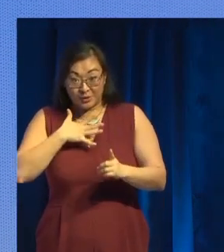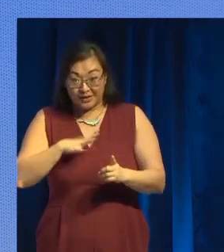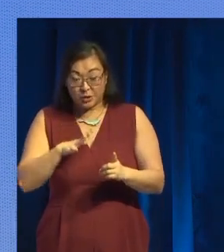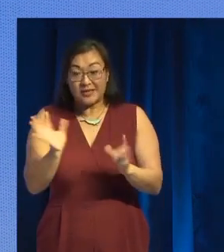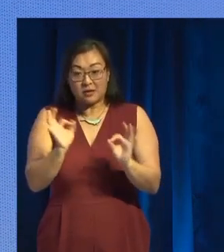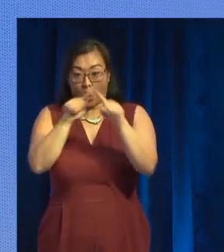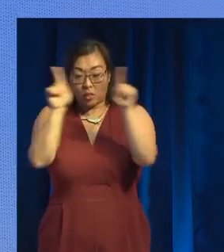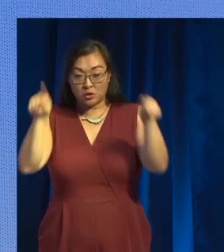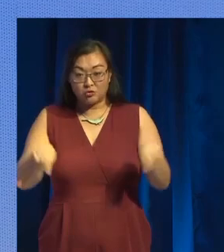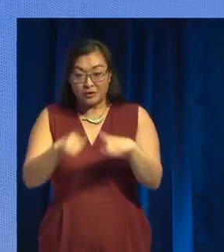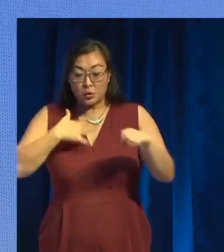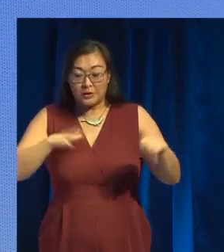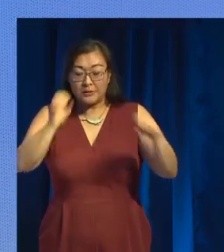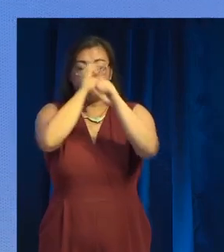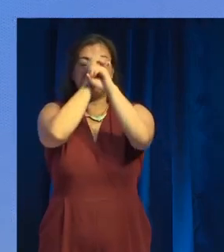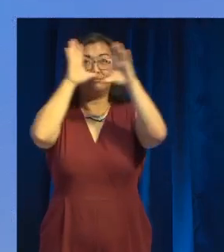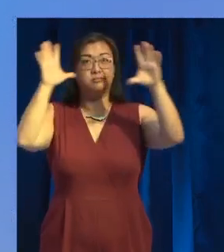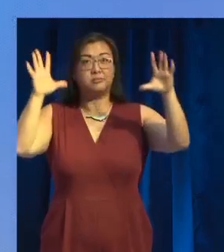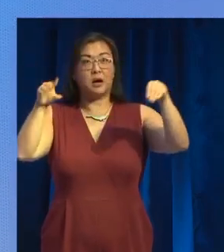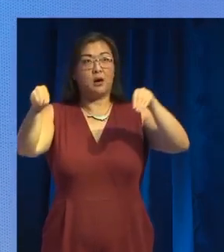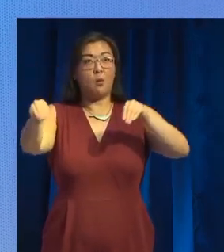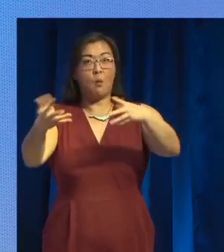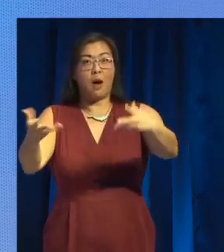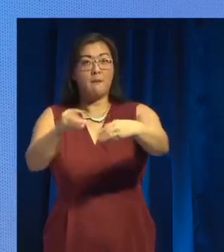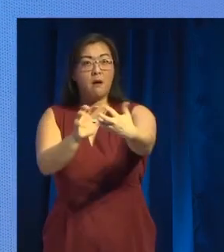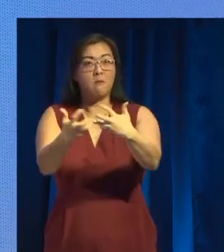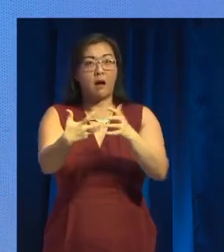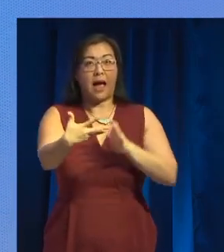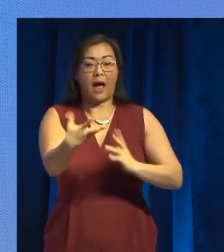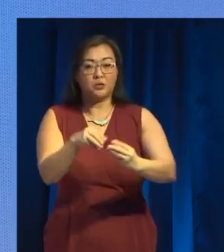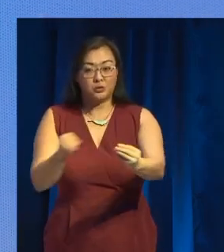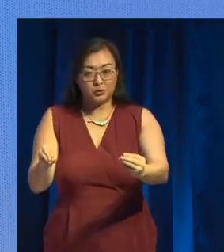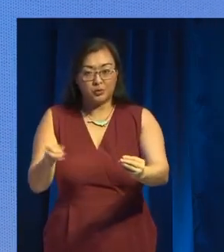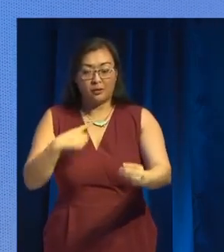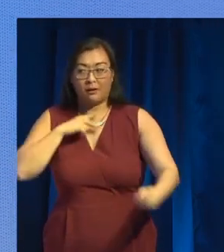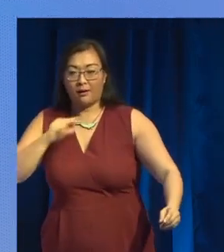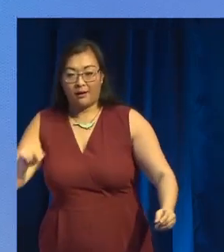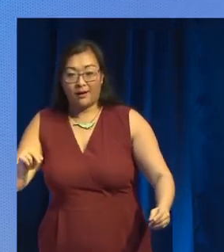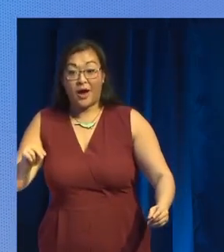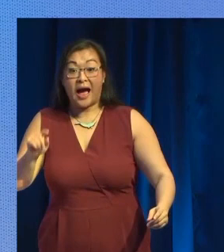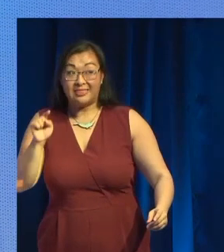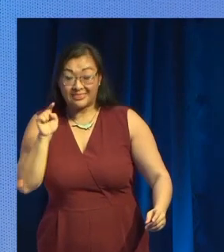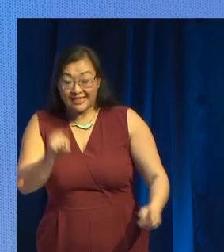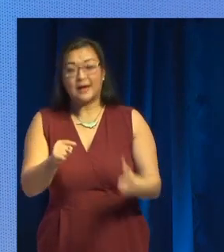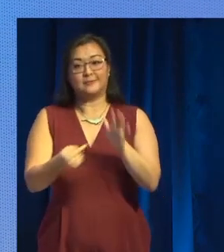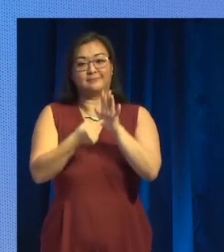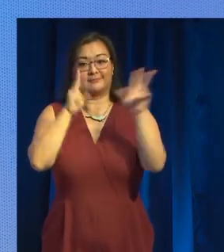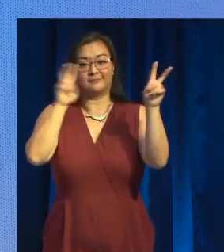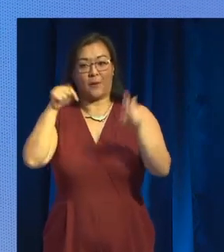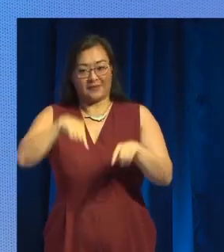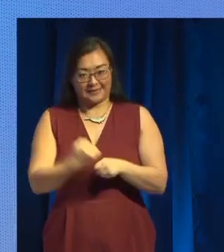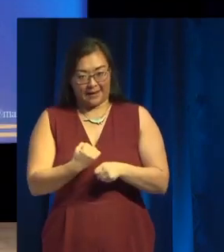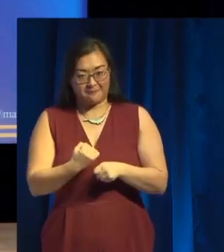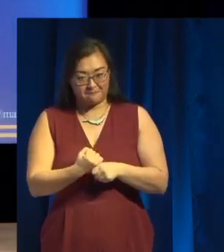game and how the game world fits together. And that's what I figured the game is actually going to be about. So, the fun of